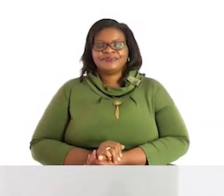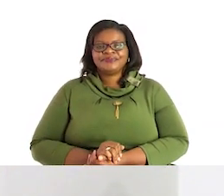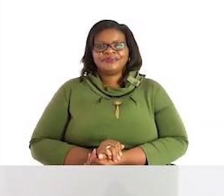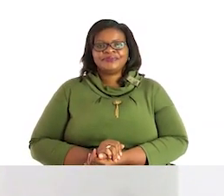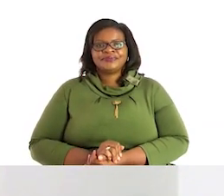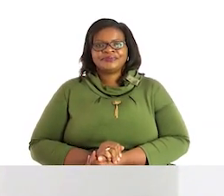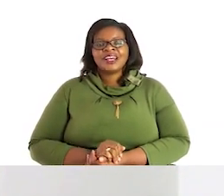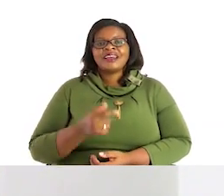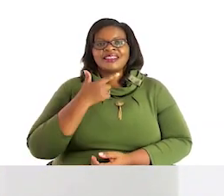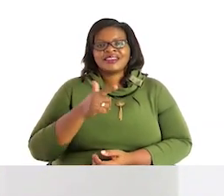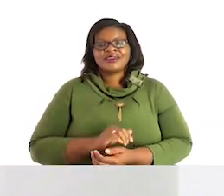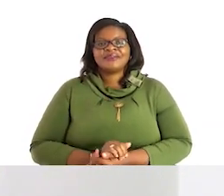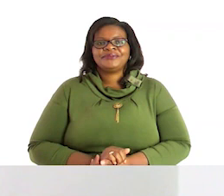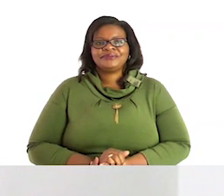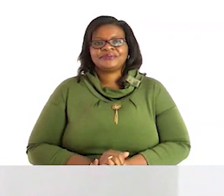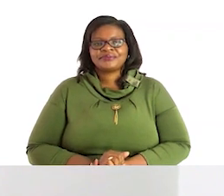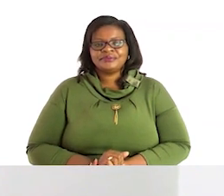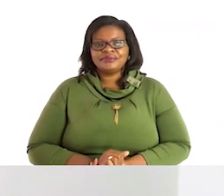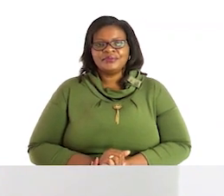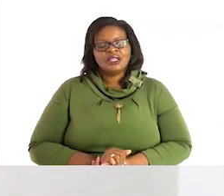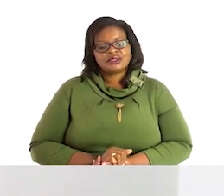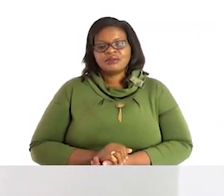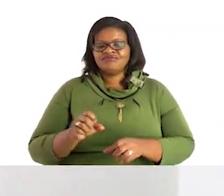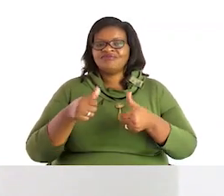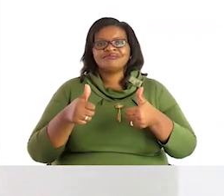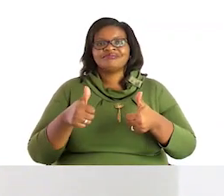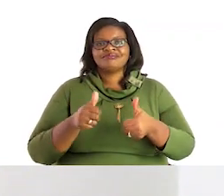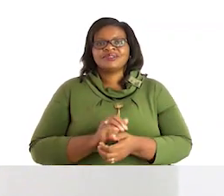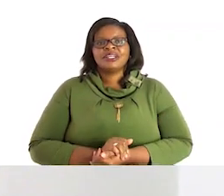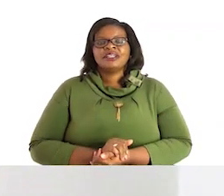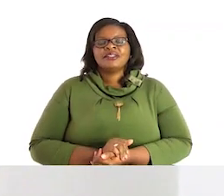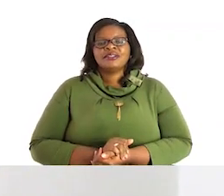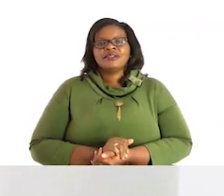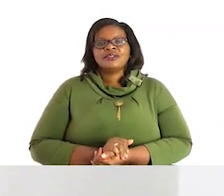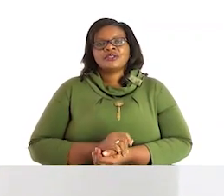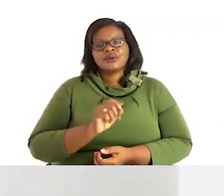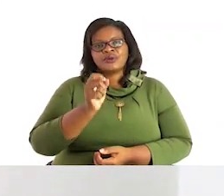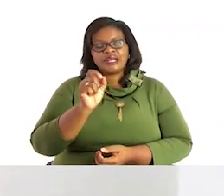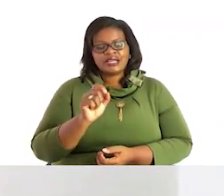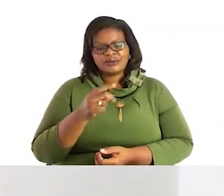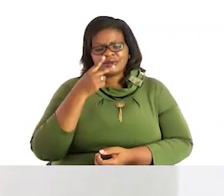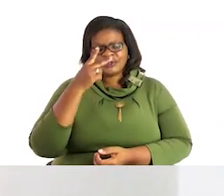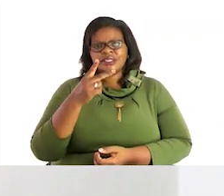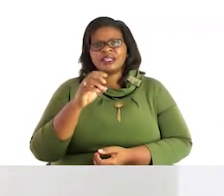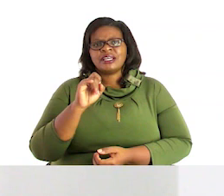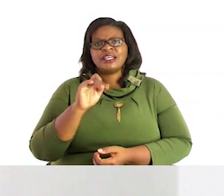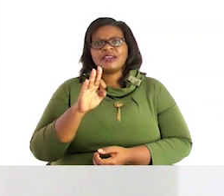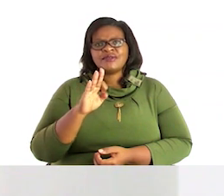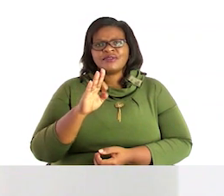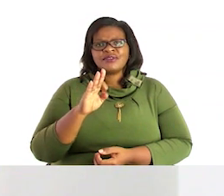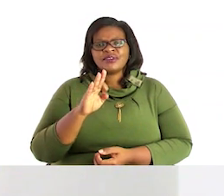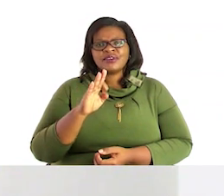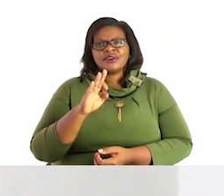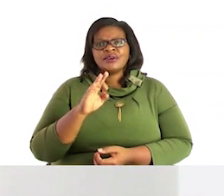thank you very much she did it very well after arranging like this you are supposed to see whether you manage to put all